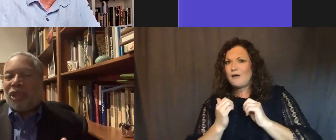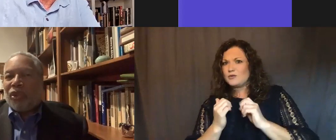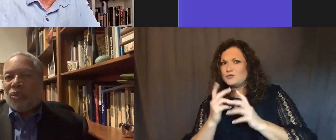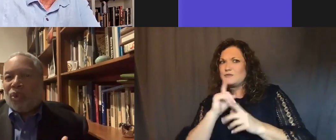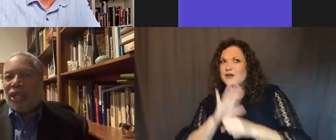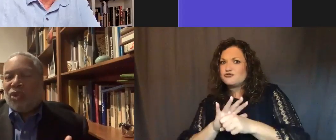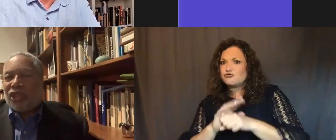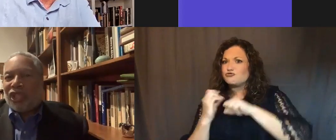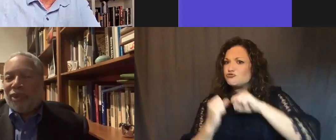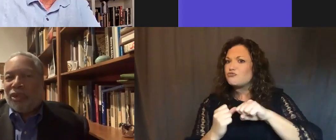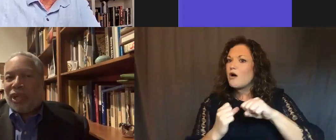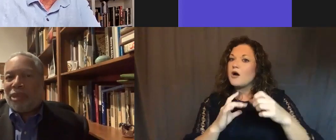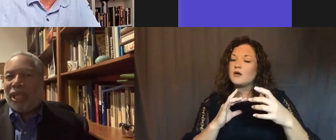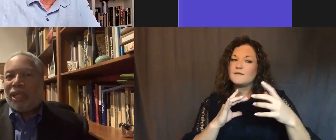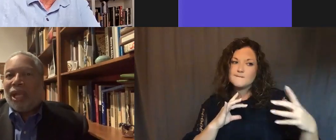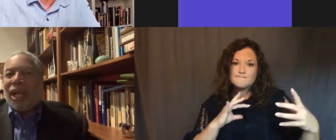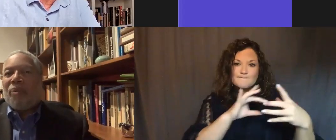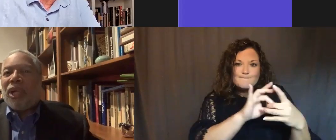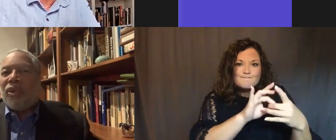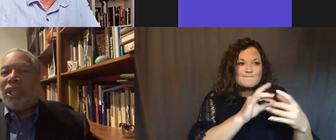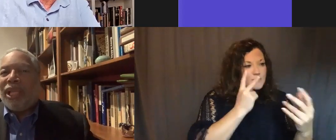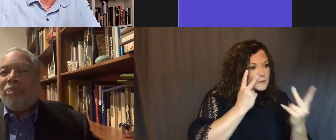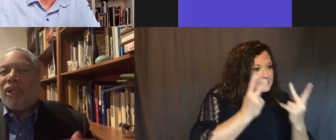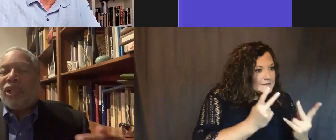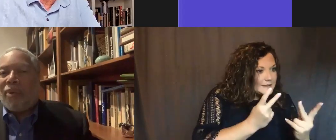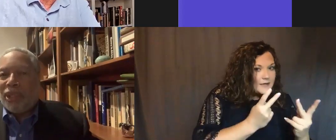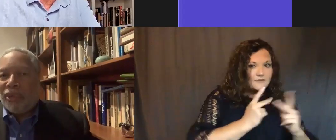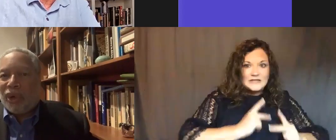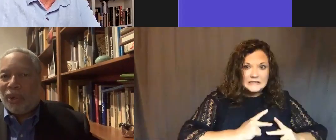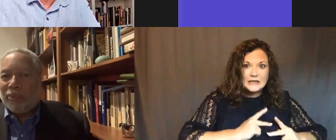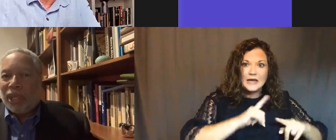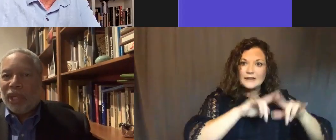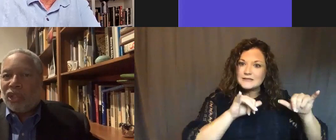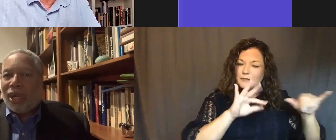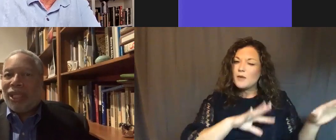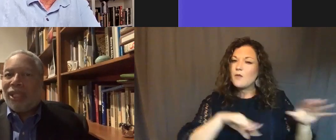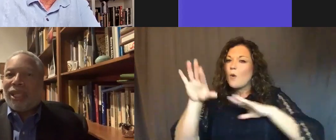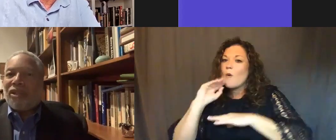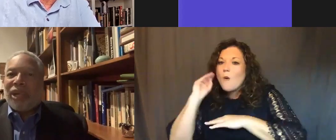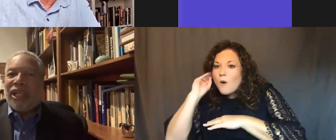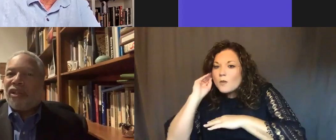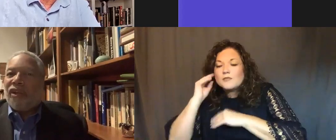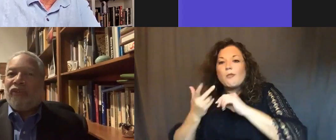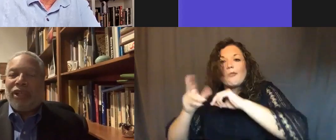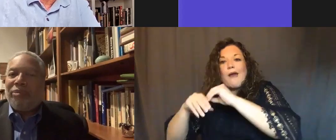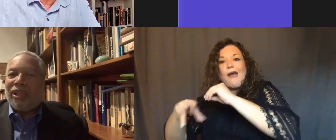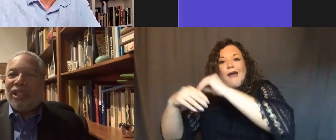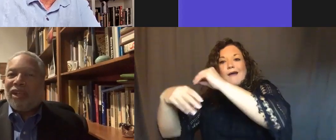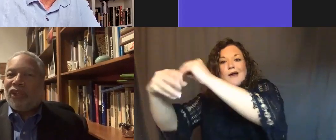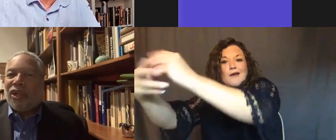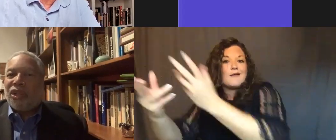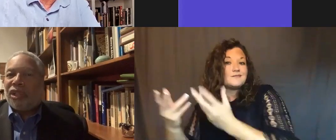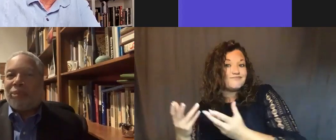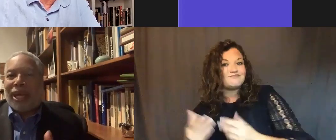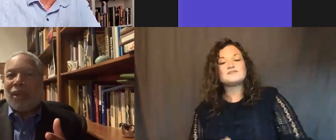between what you would see when you come in and what you can then build on when you go home? So, I think that it's raised fundamentally